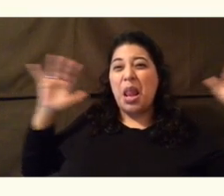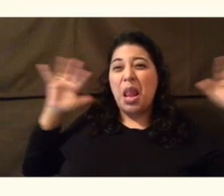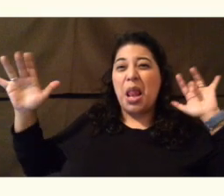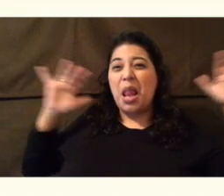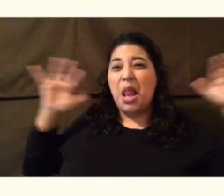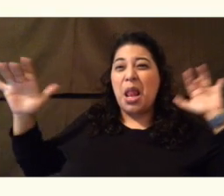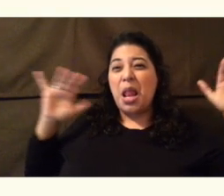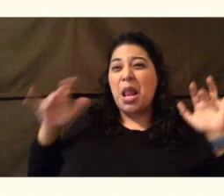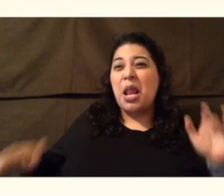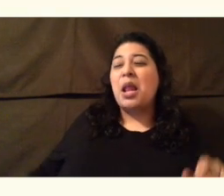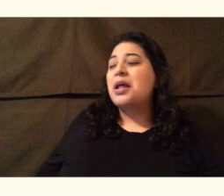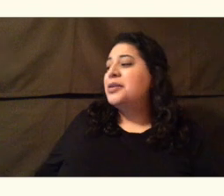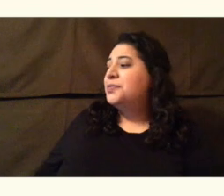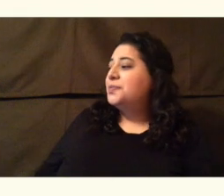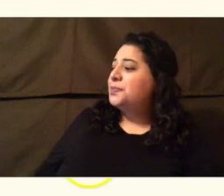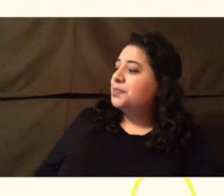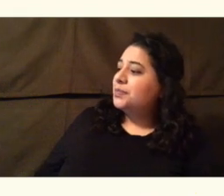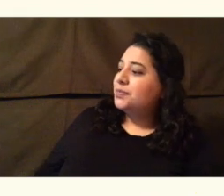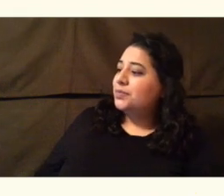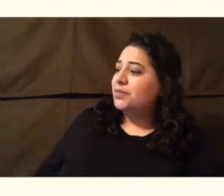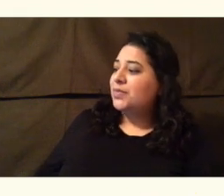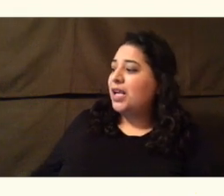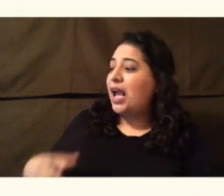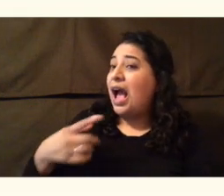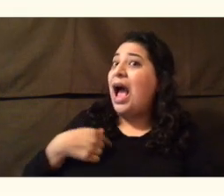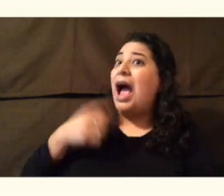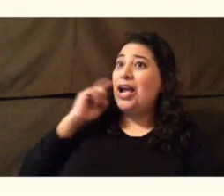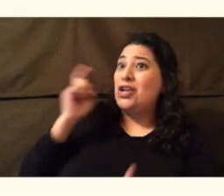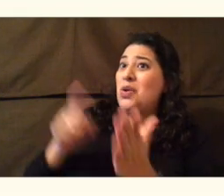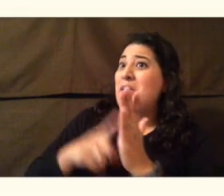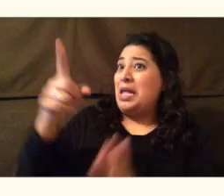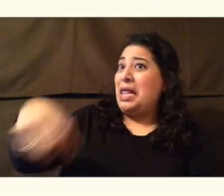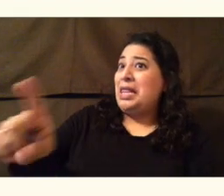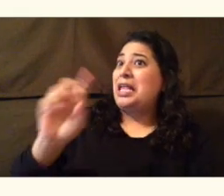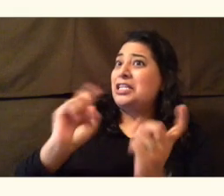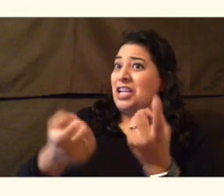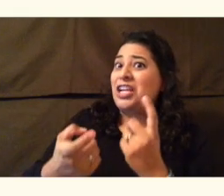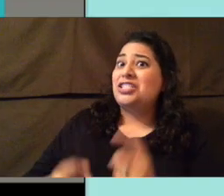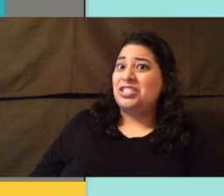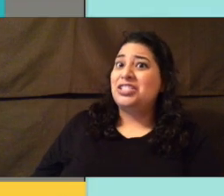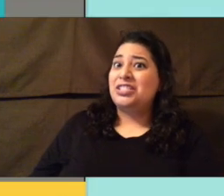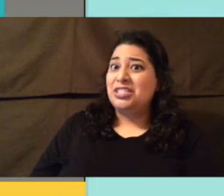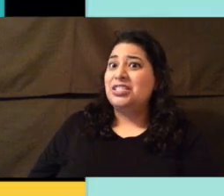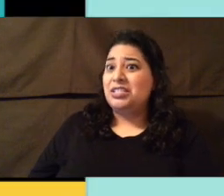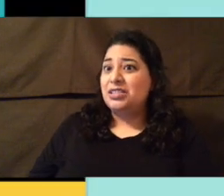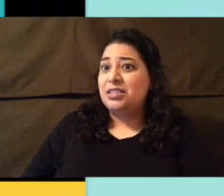I definitely noticed those changes. You